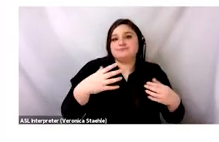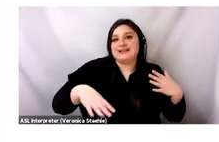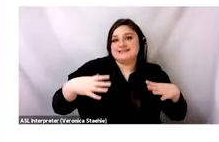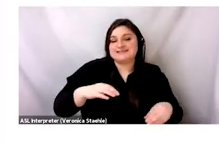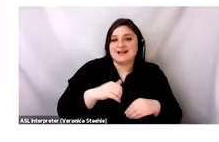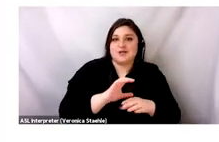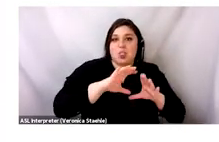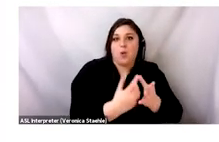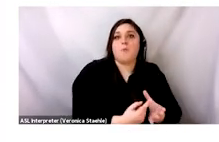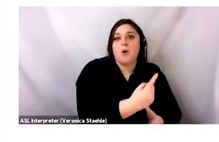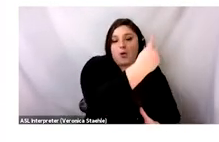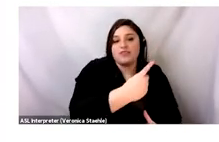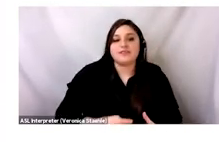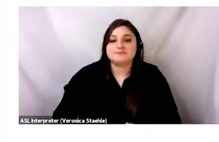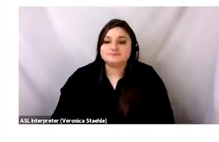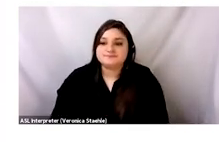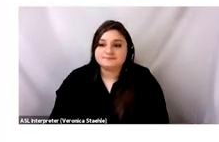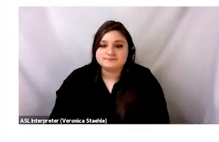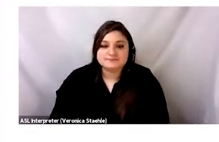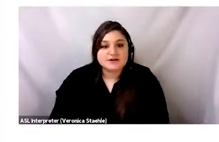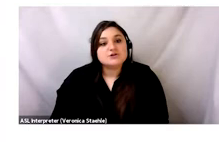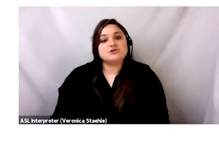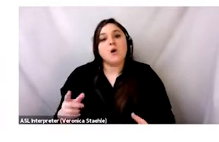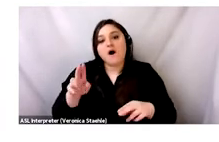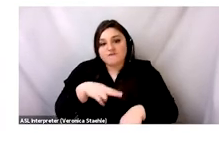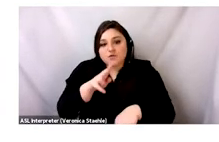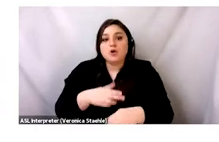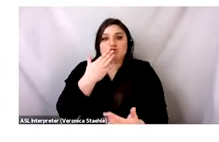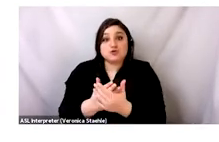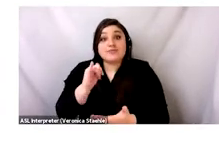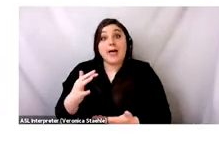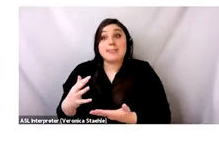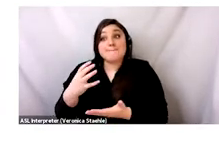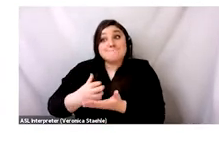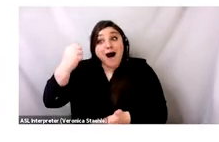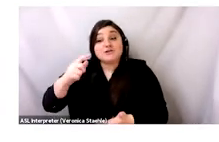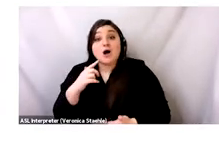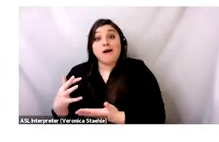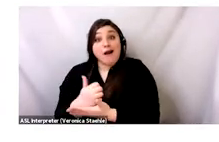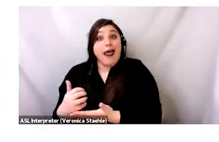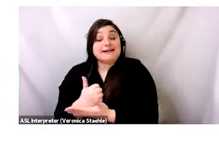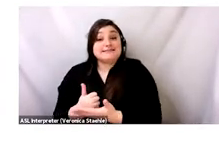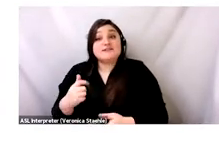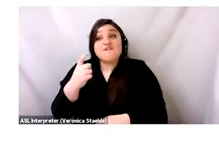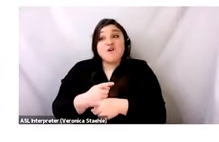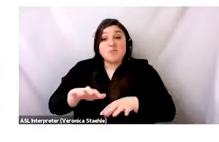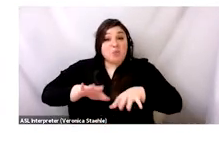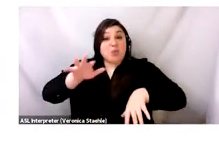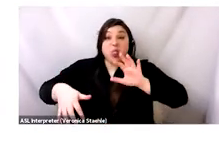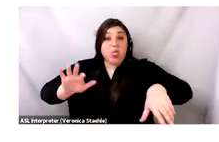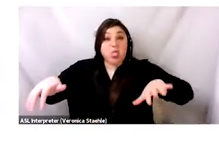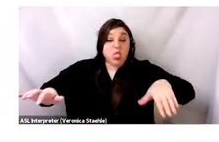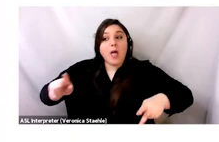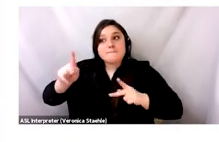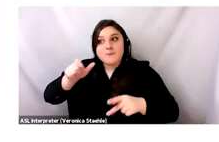PET textiles by companies in the global north. Yes, it is good, you know, that these bottles are being diverted from landfill,